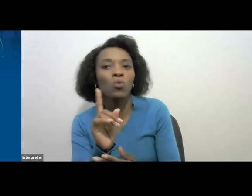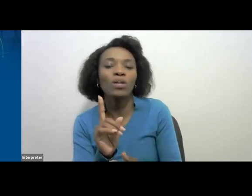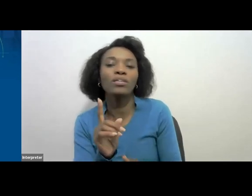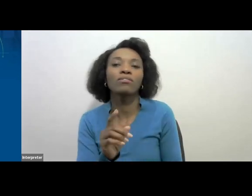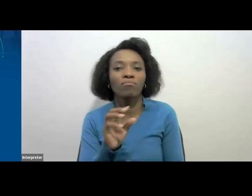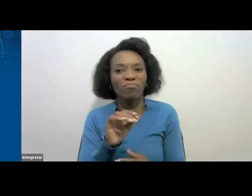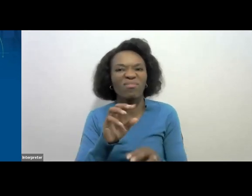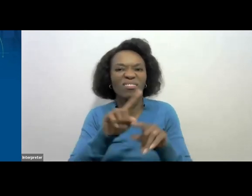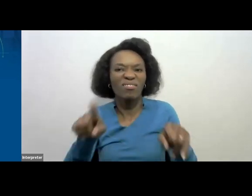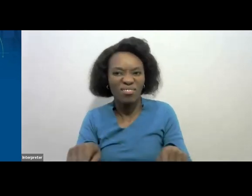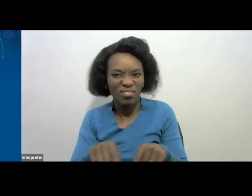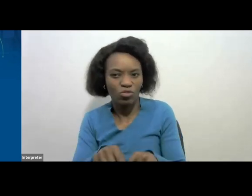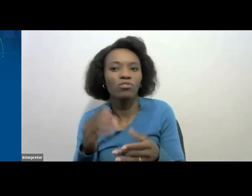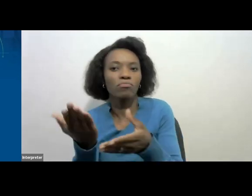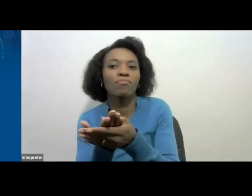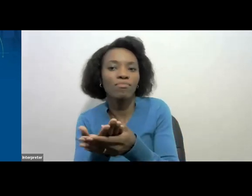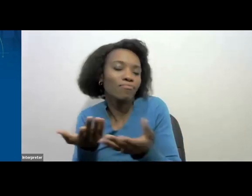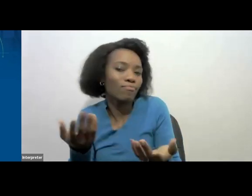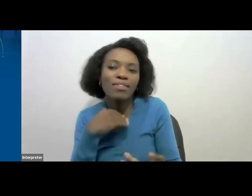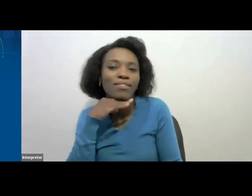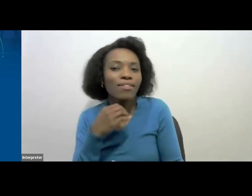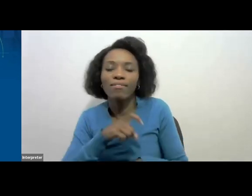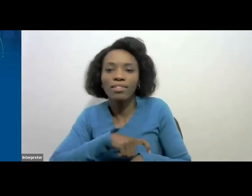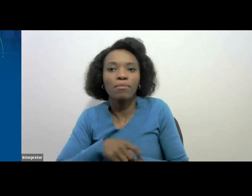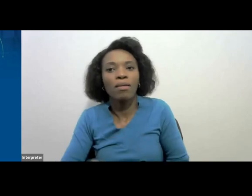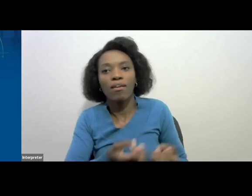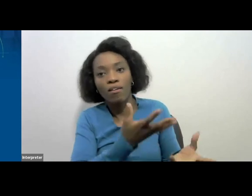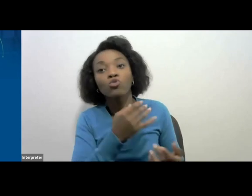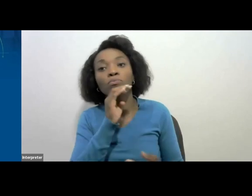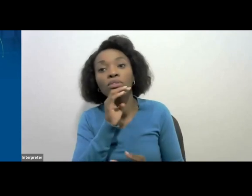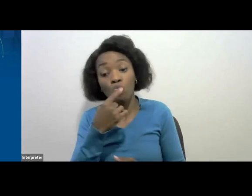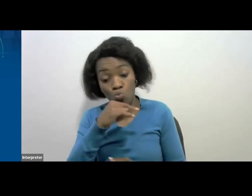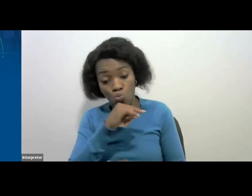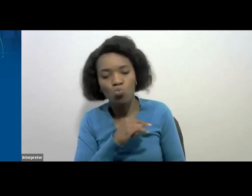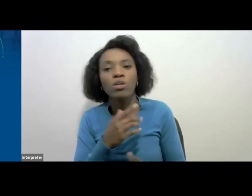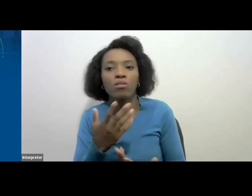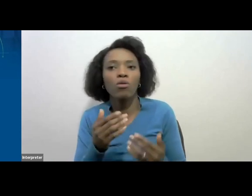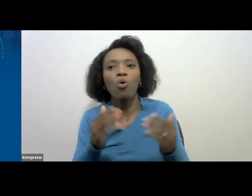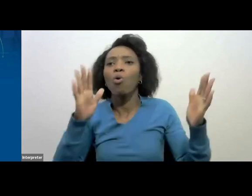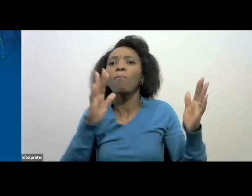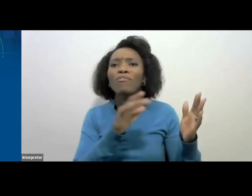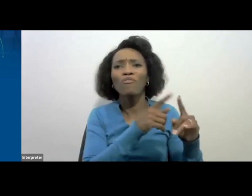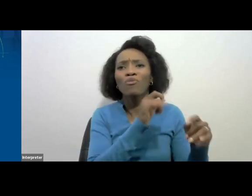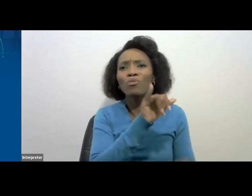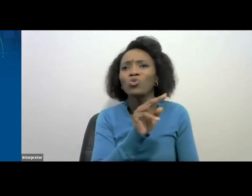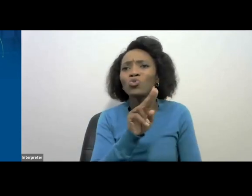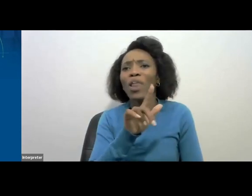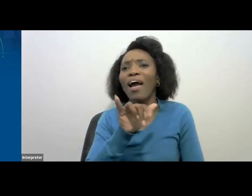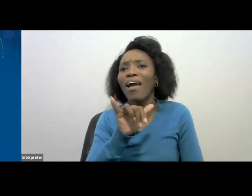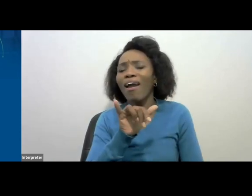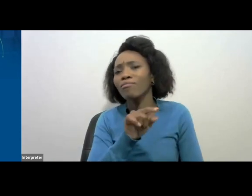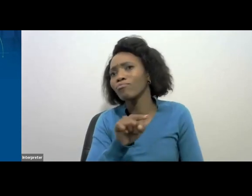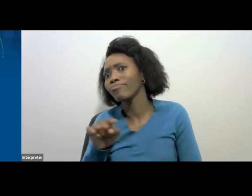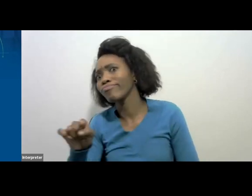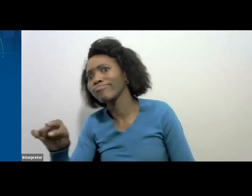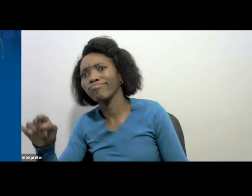mean as an individual we normally open our tax finances in from July and closing up until end of